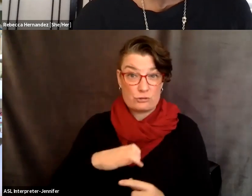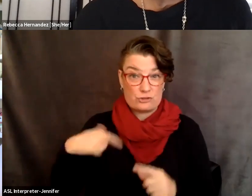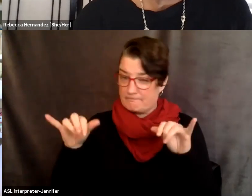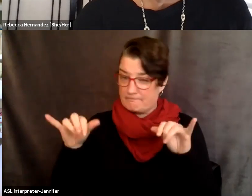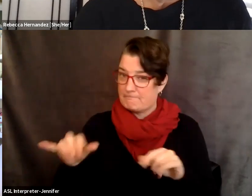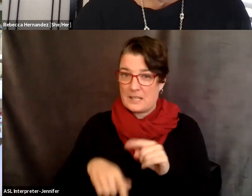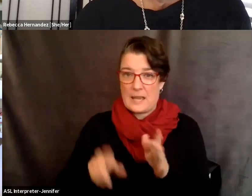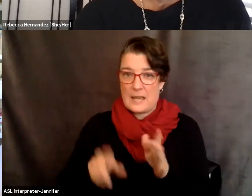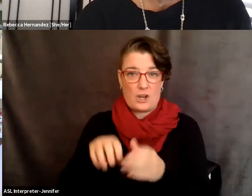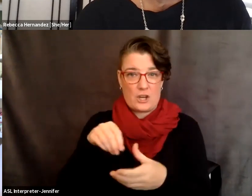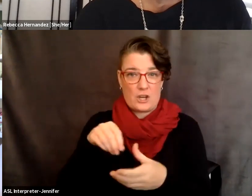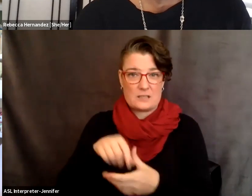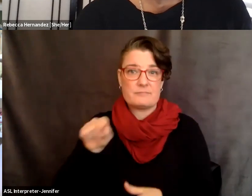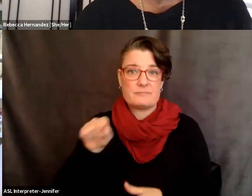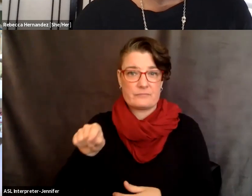Is this true?